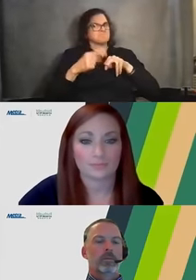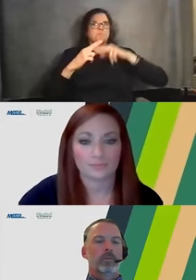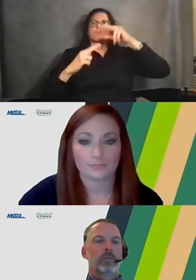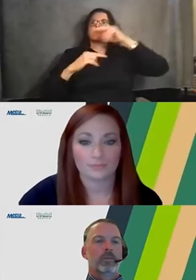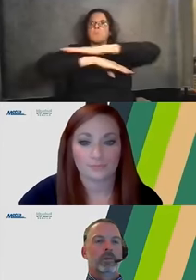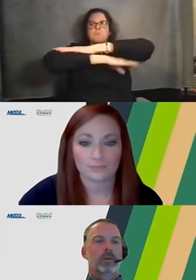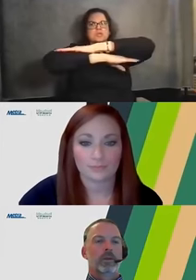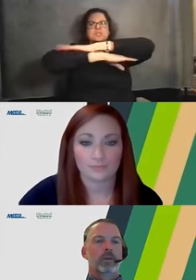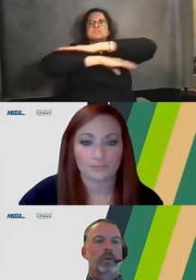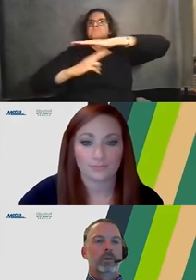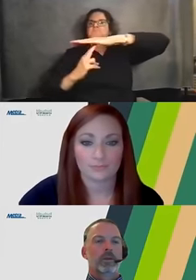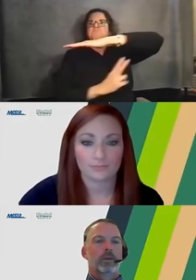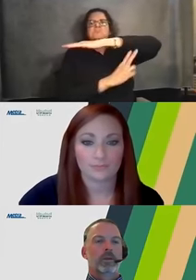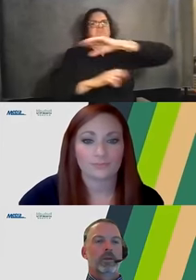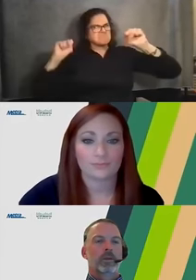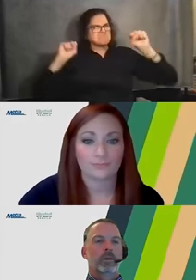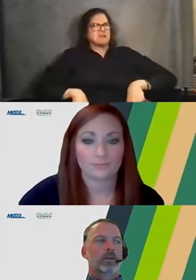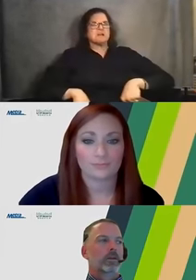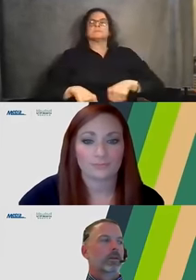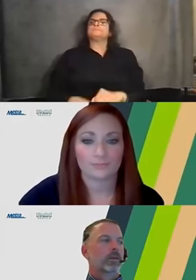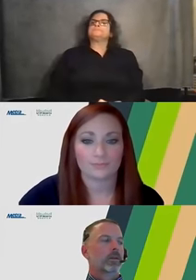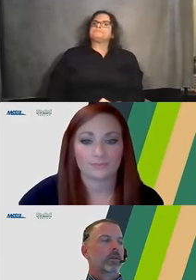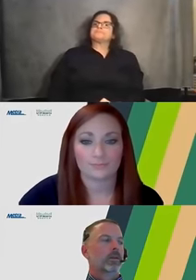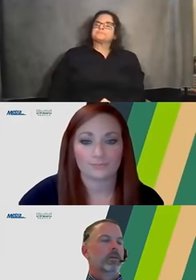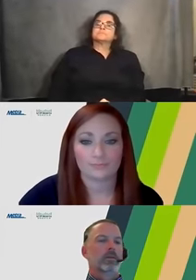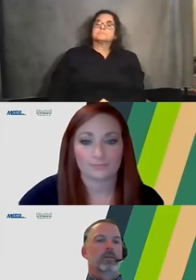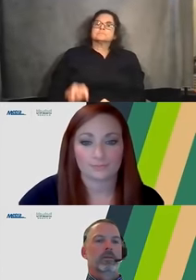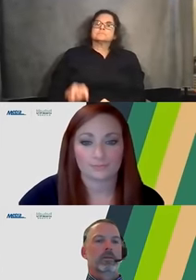no increase in train service is part of the project.